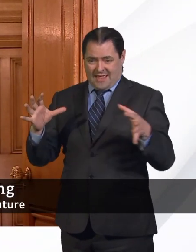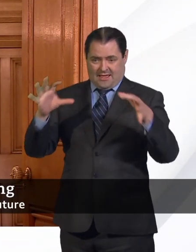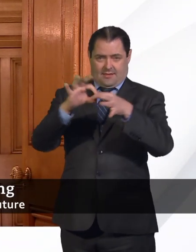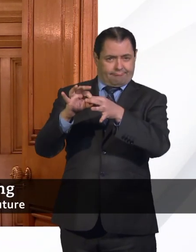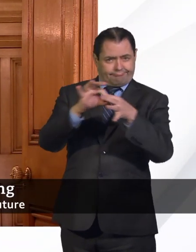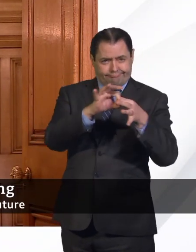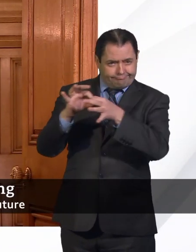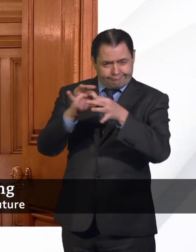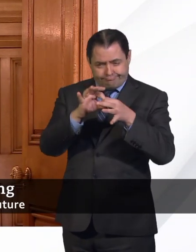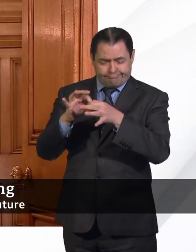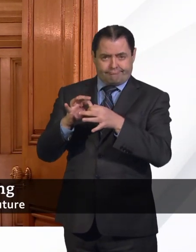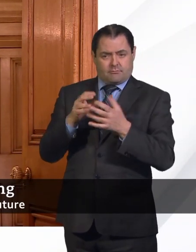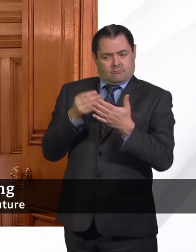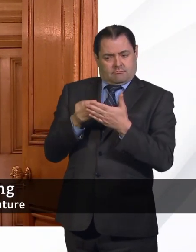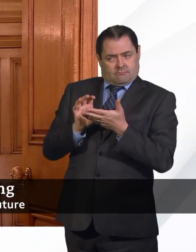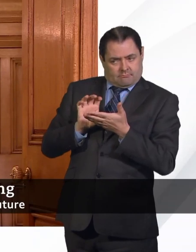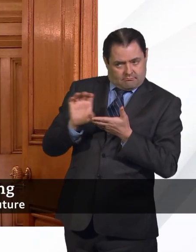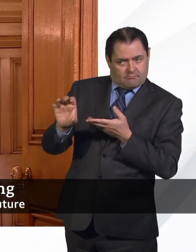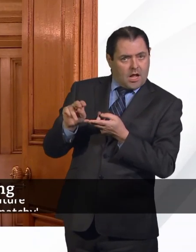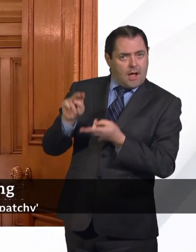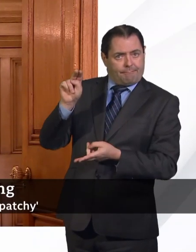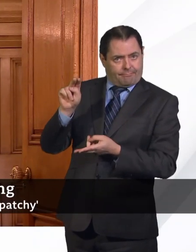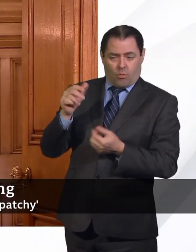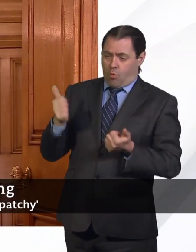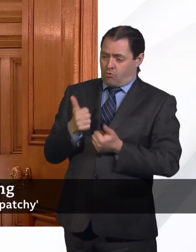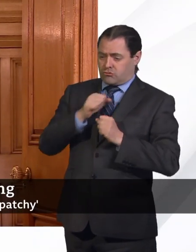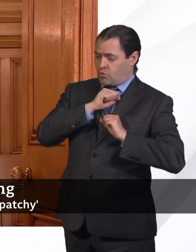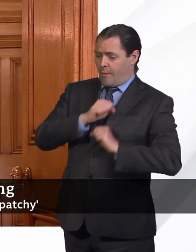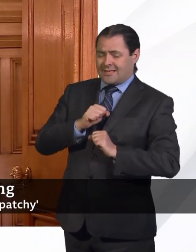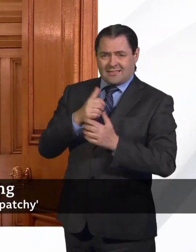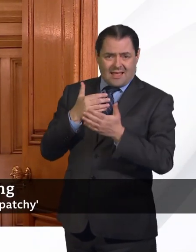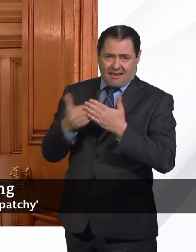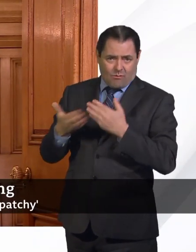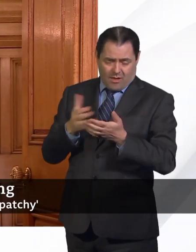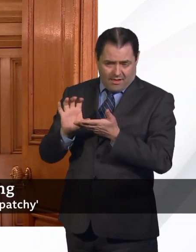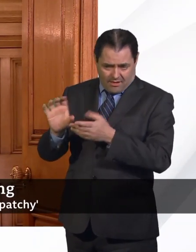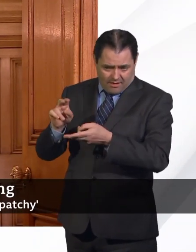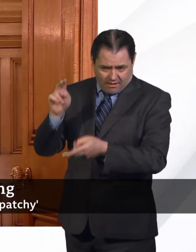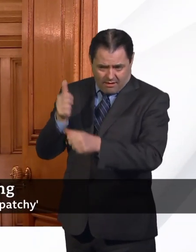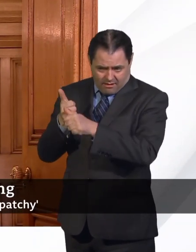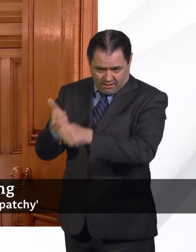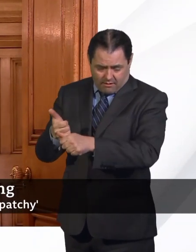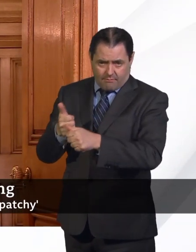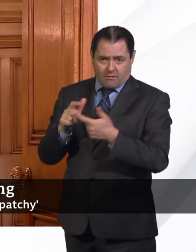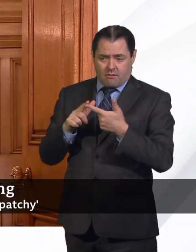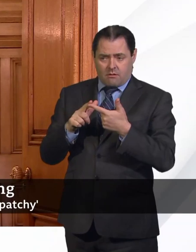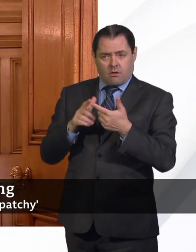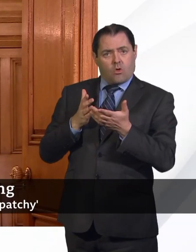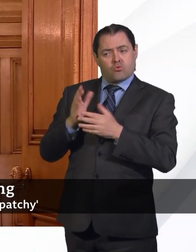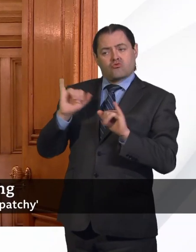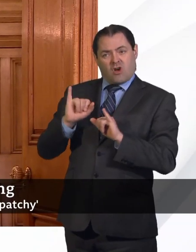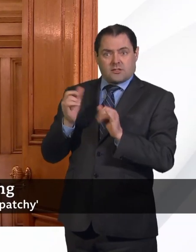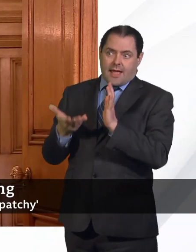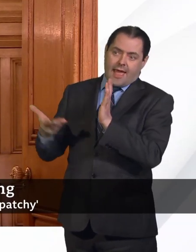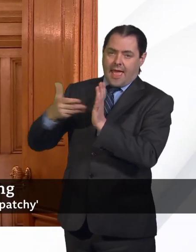increased financial support, which we'd already committed to for social care. And then we've put more in during the crisis